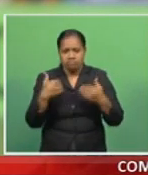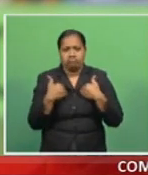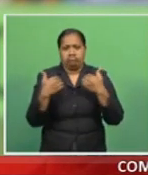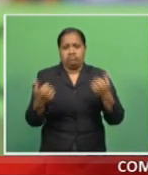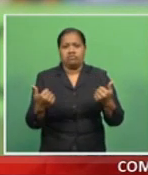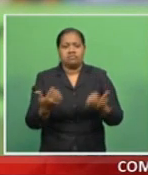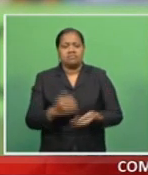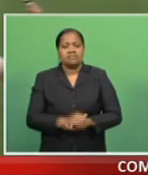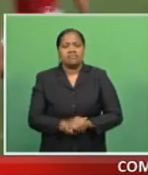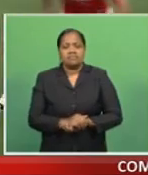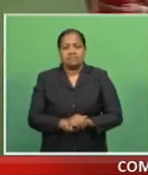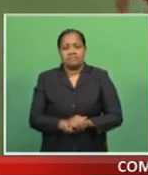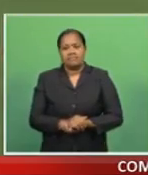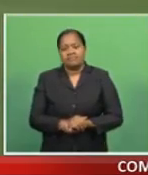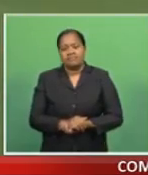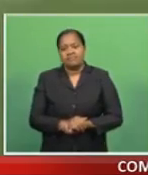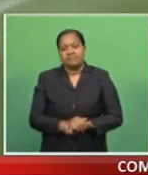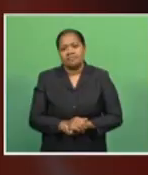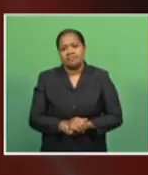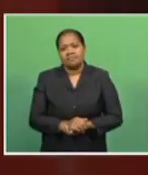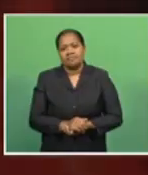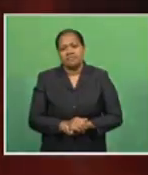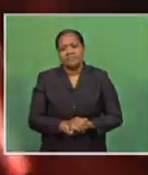recovery. This and more coming up.